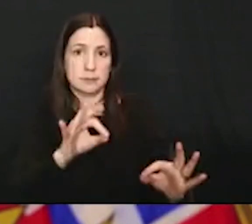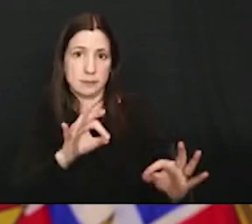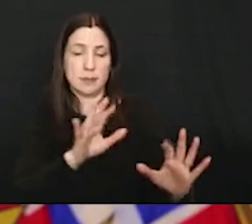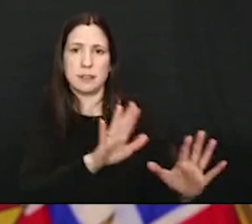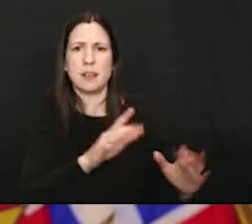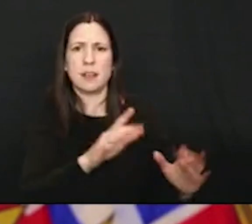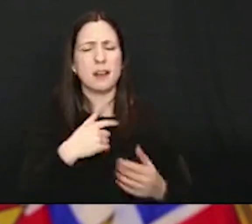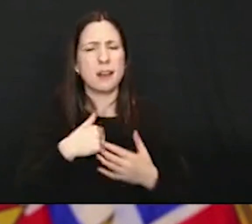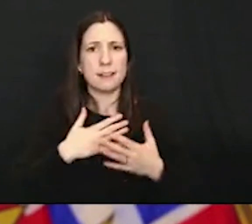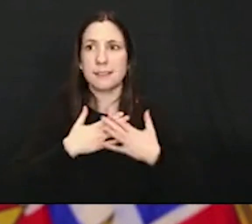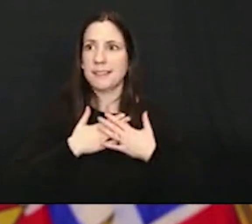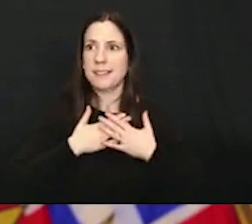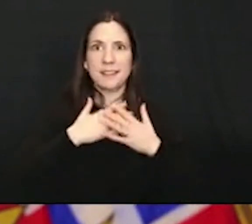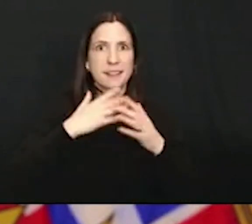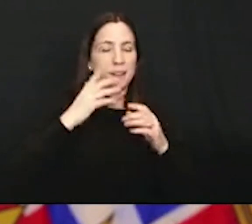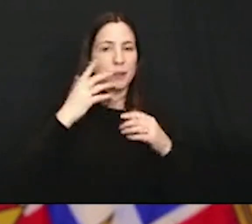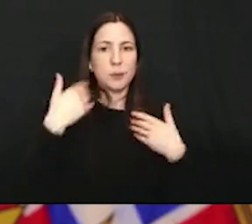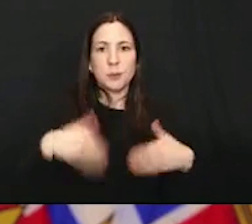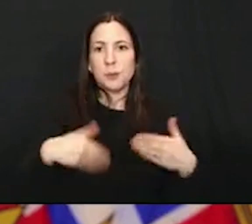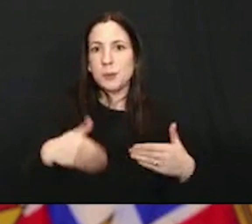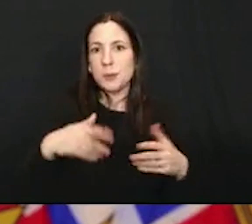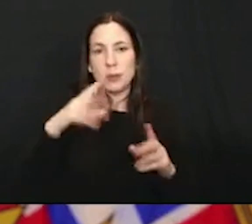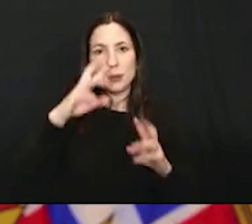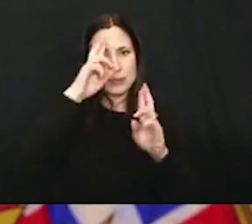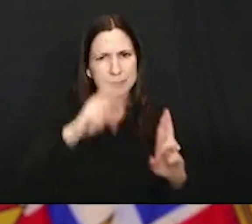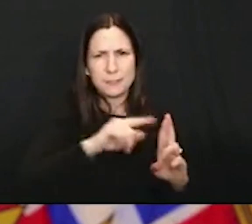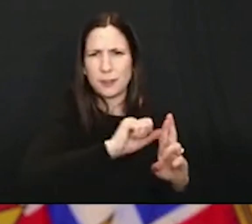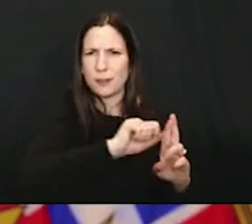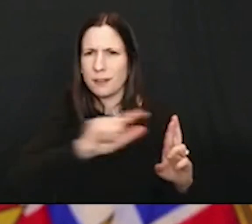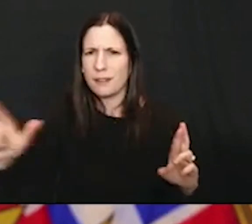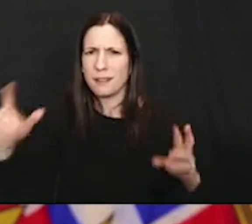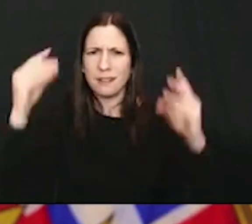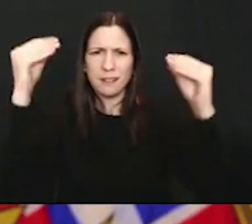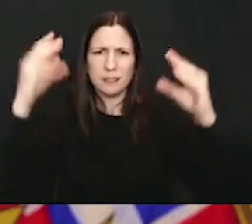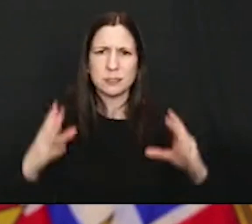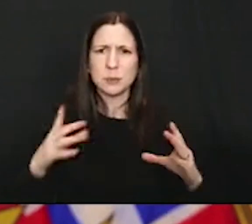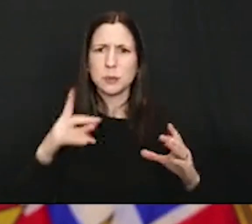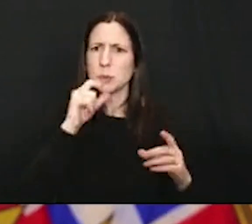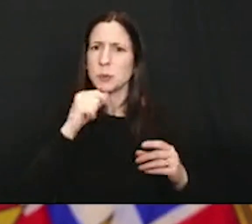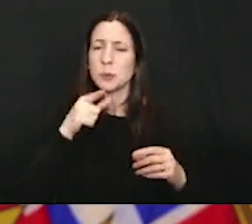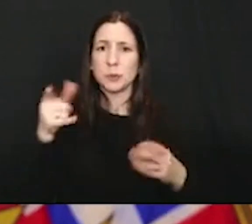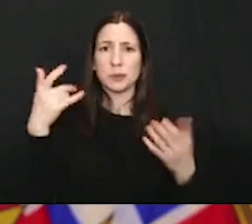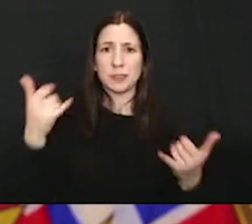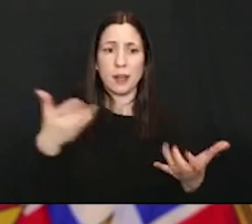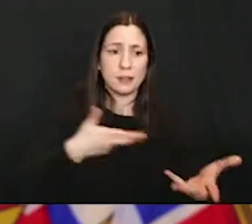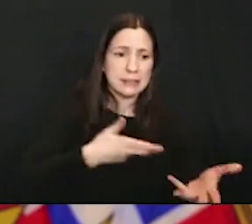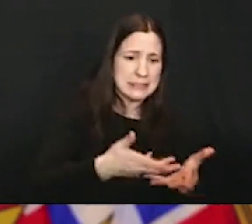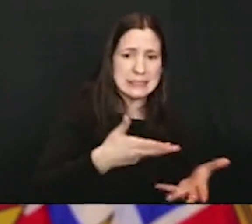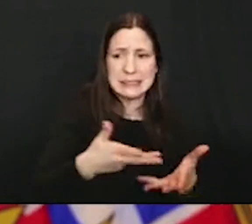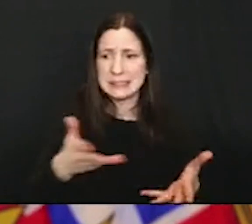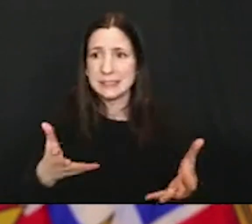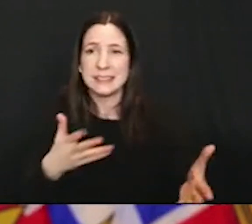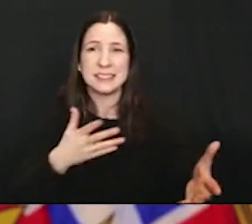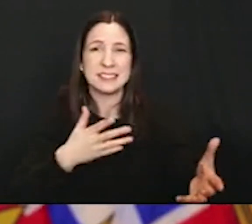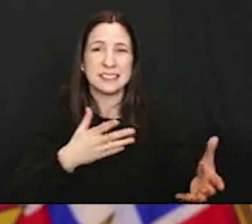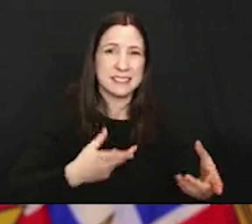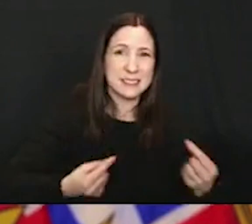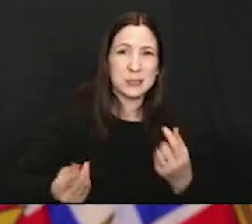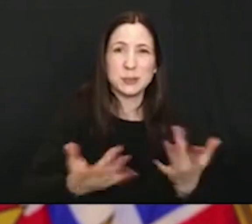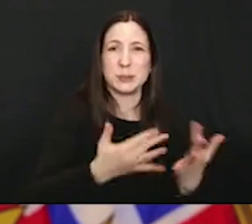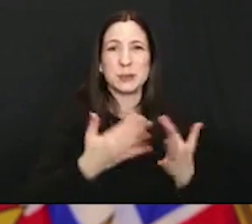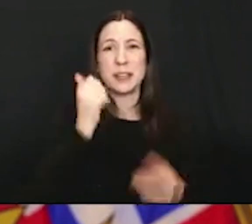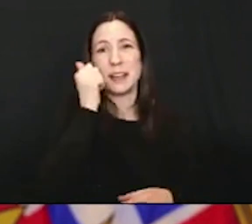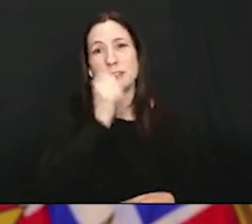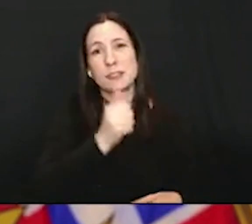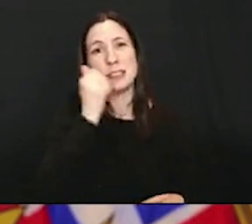vast number of educators in our system who are making this work and providing a safe